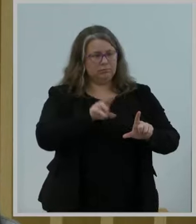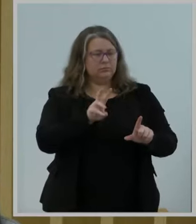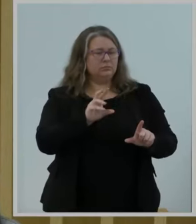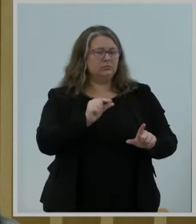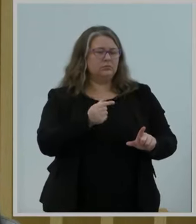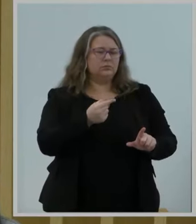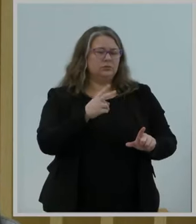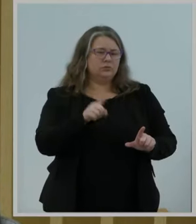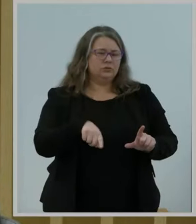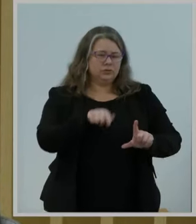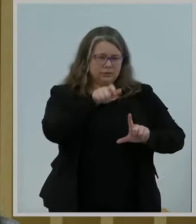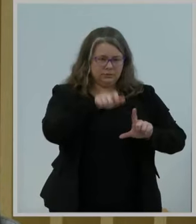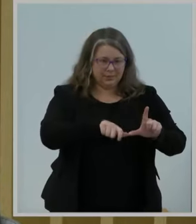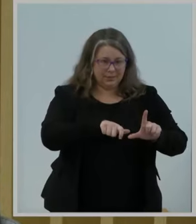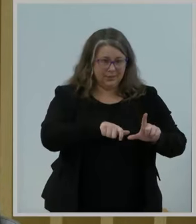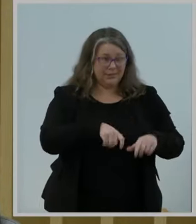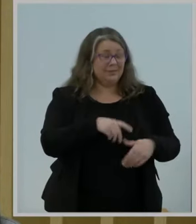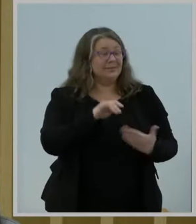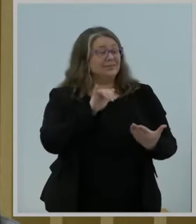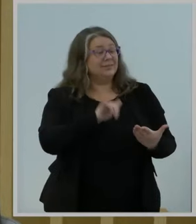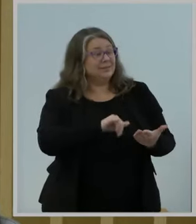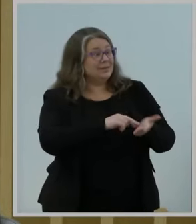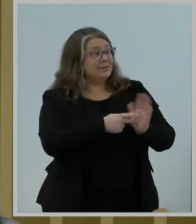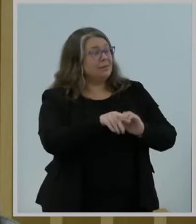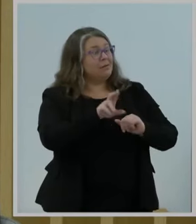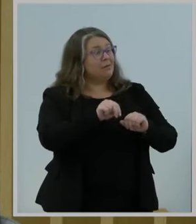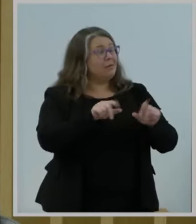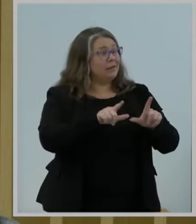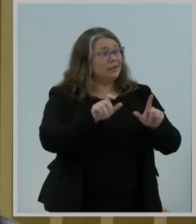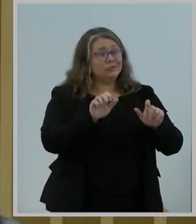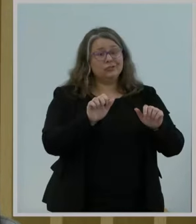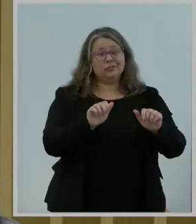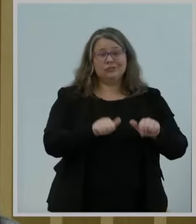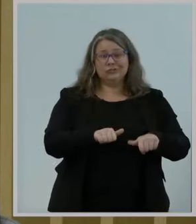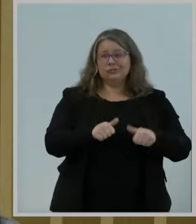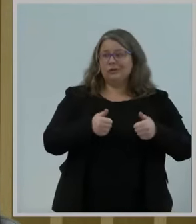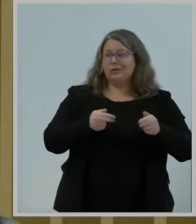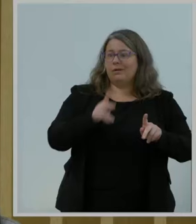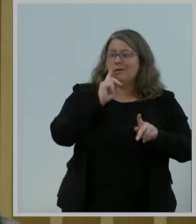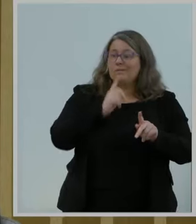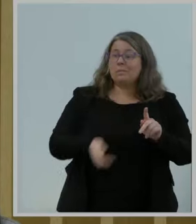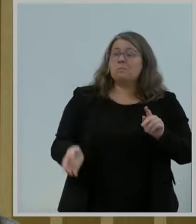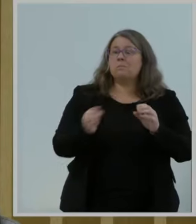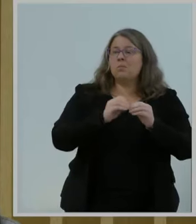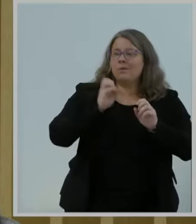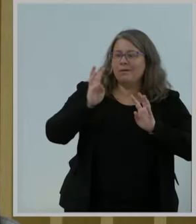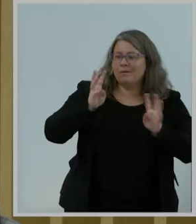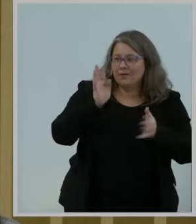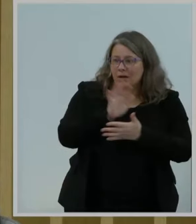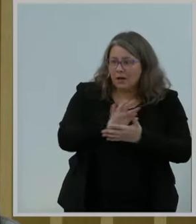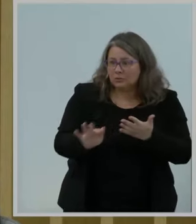innovative operations from wearable to augmented and virtual reality.